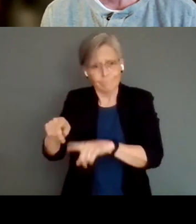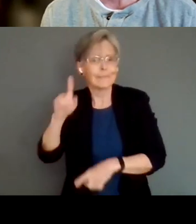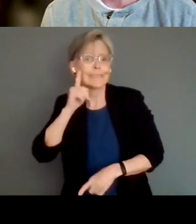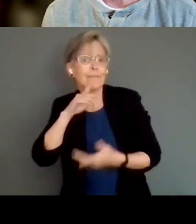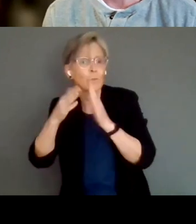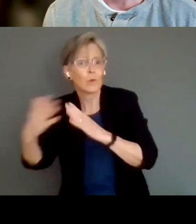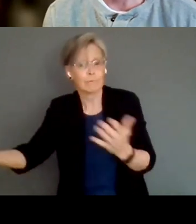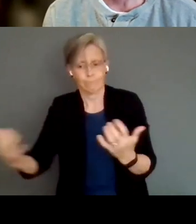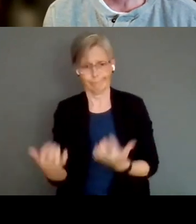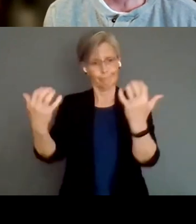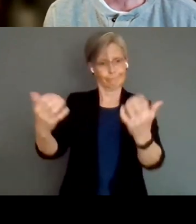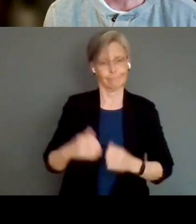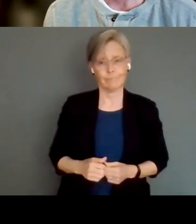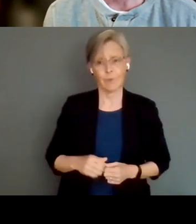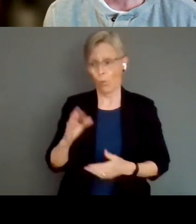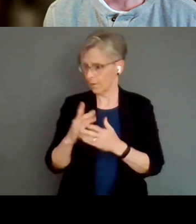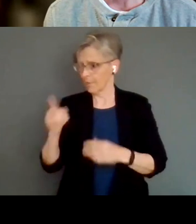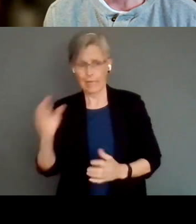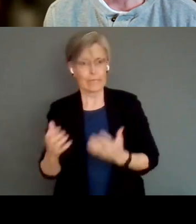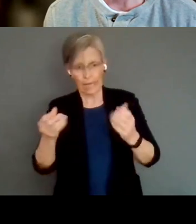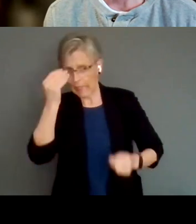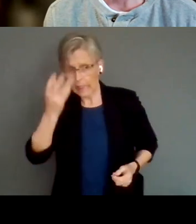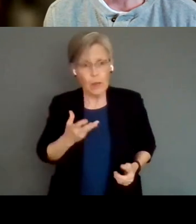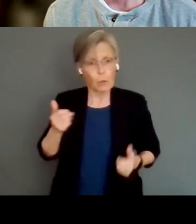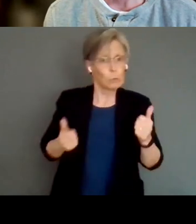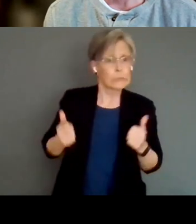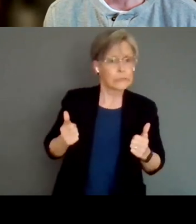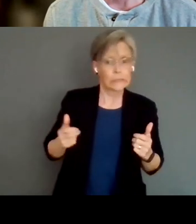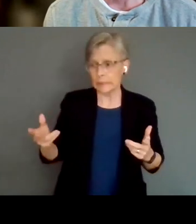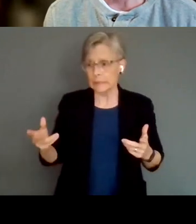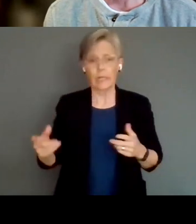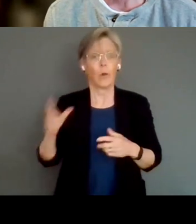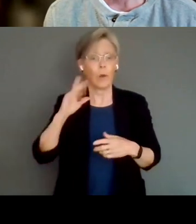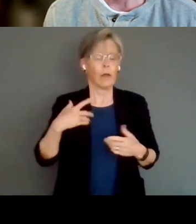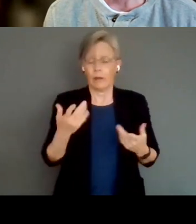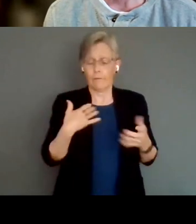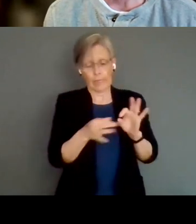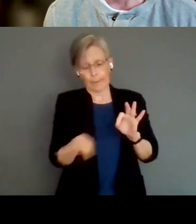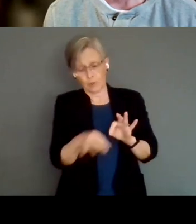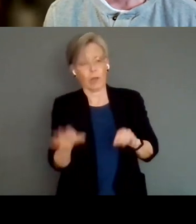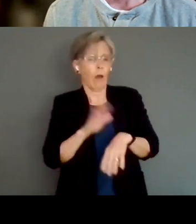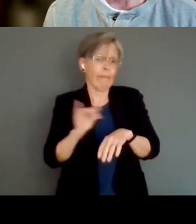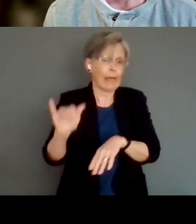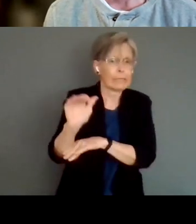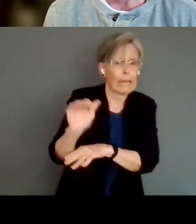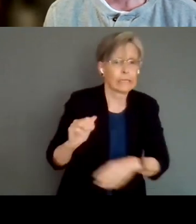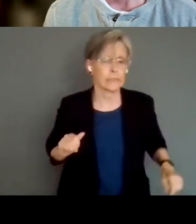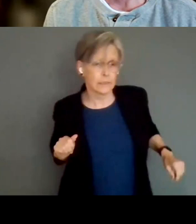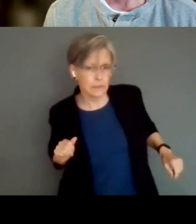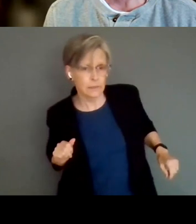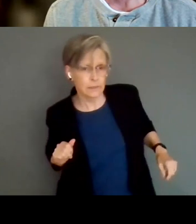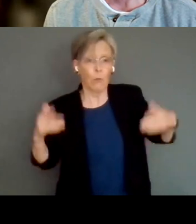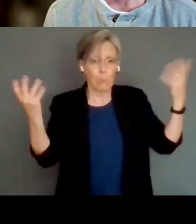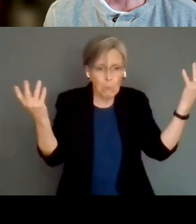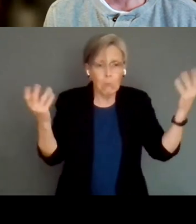if you if you have patrons that want to come, just tell them to let us know and we'll make sure we're captioning those evenings. So it's the only way to do